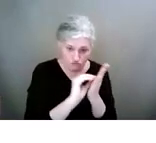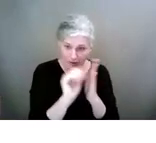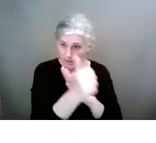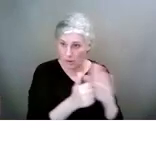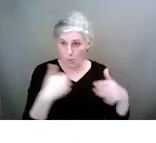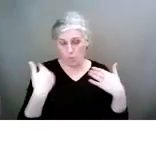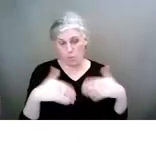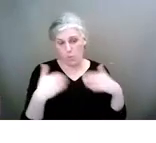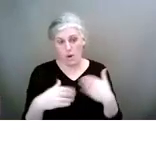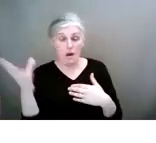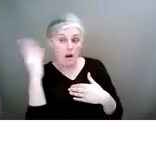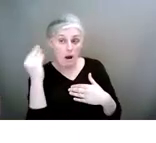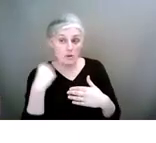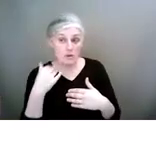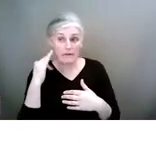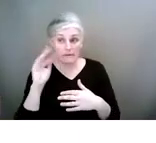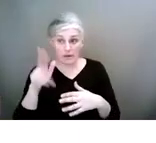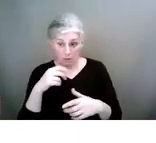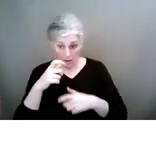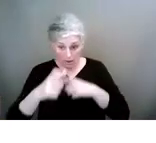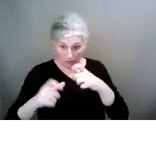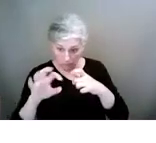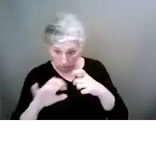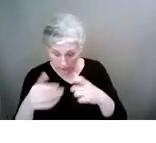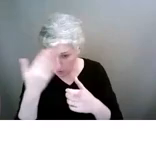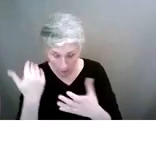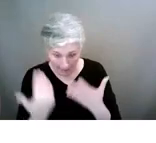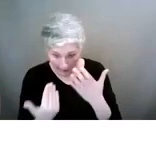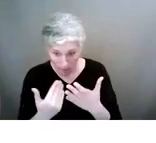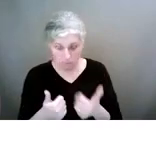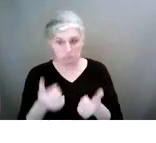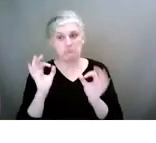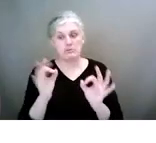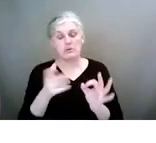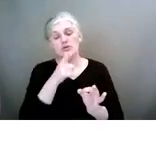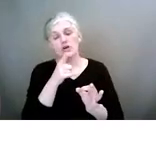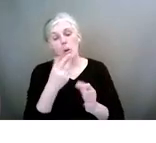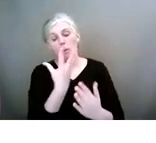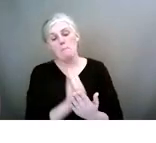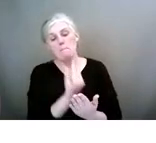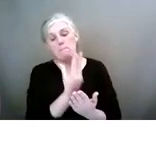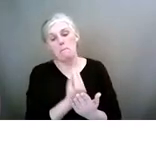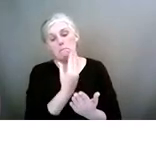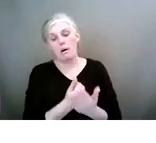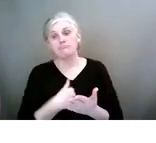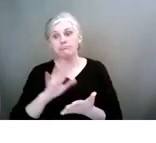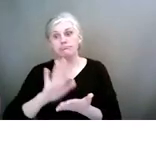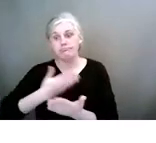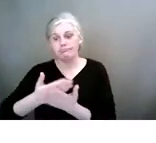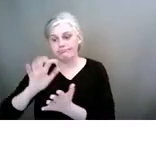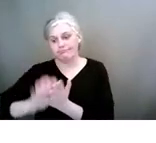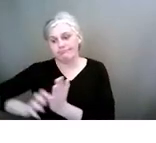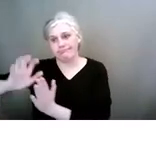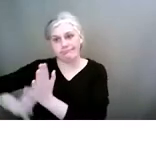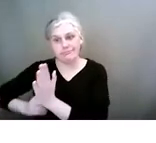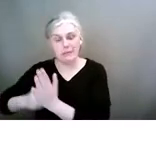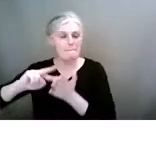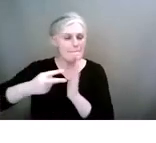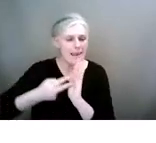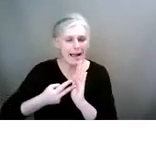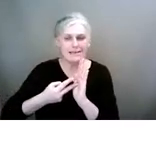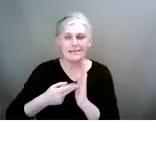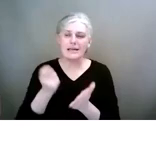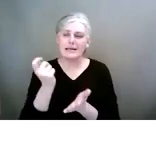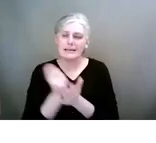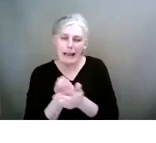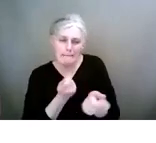fantastic if you're not great at the old spelling. Executive functioning, functioning support, you know, planning, organizing, time management. It's great